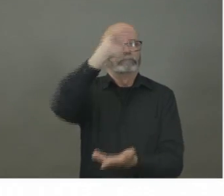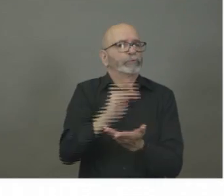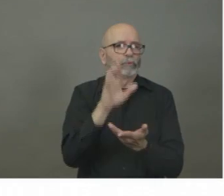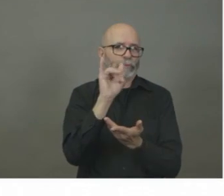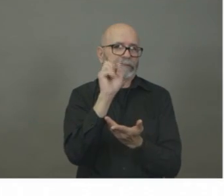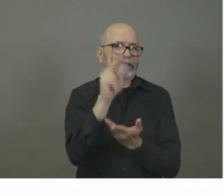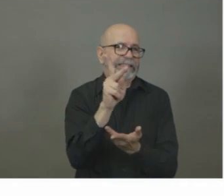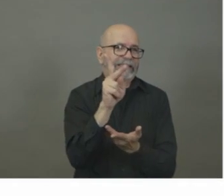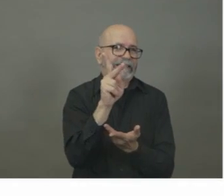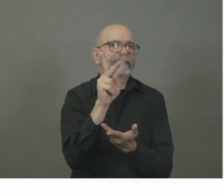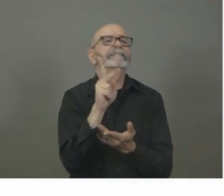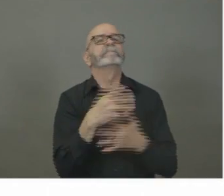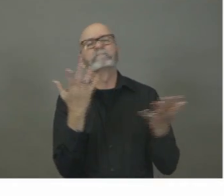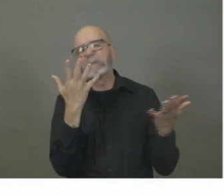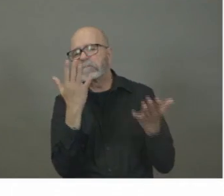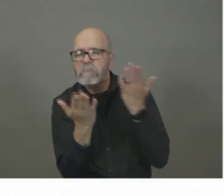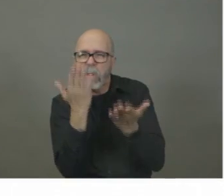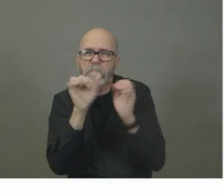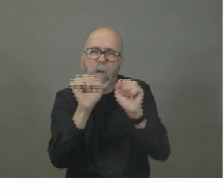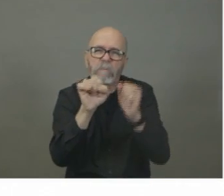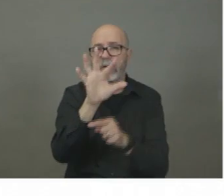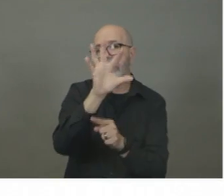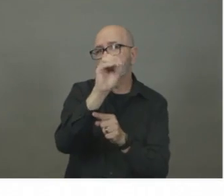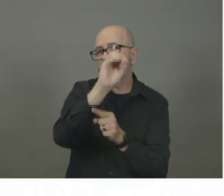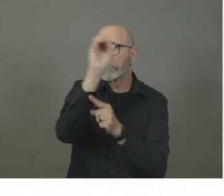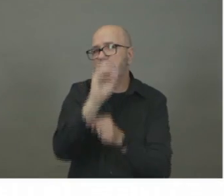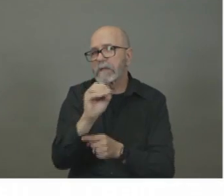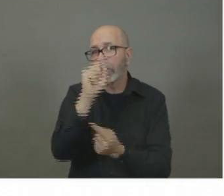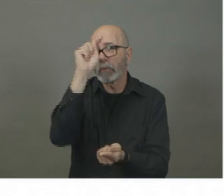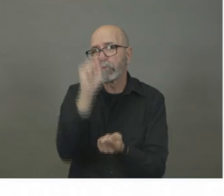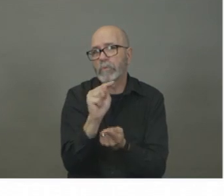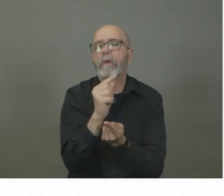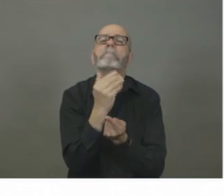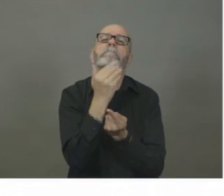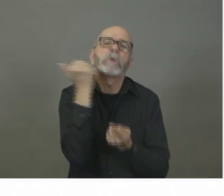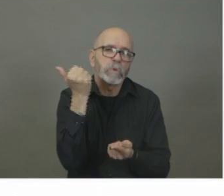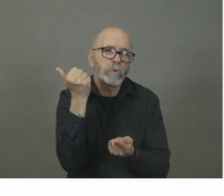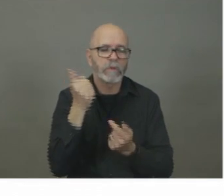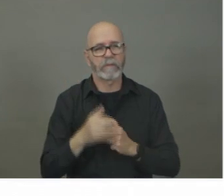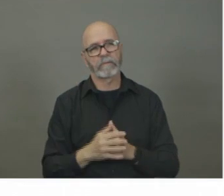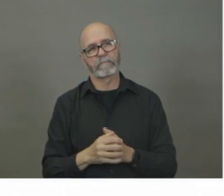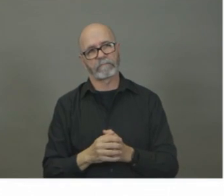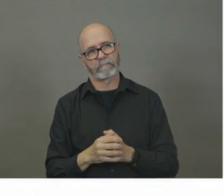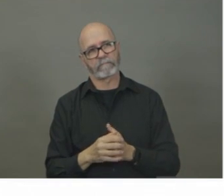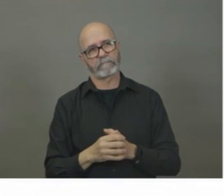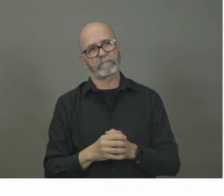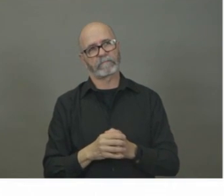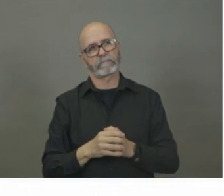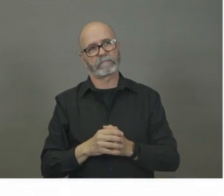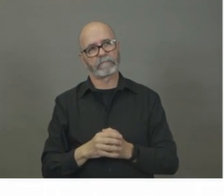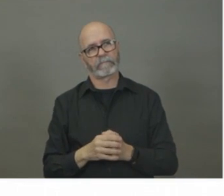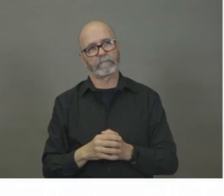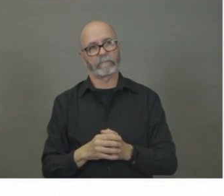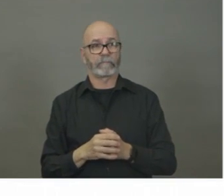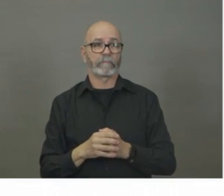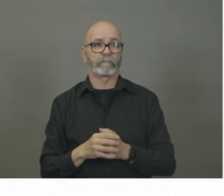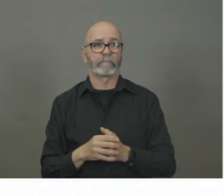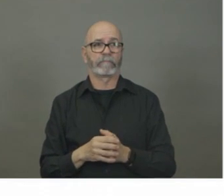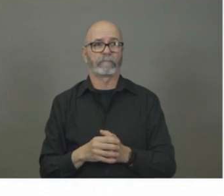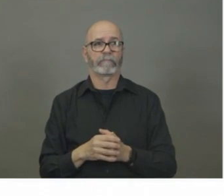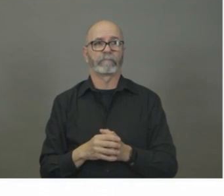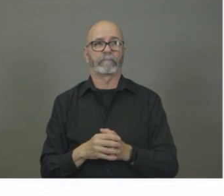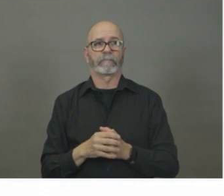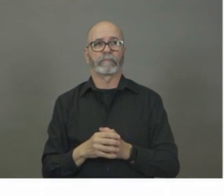way less Nova Scotians being affected. It means less people needing health care. It's especially important that we pay